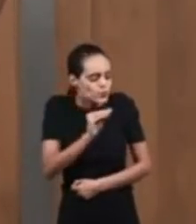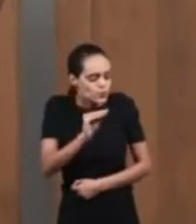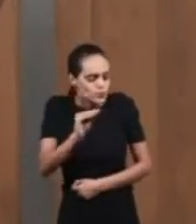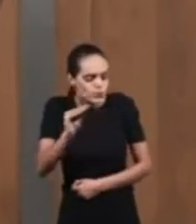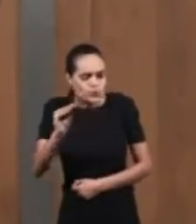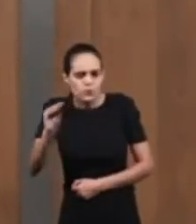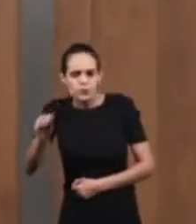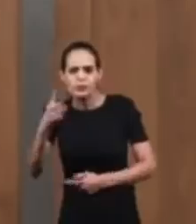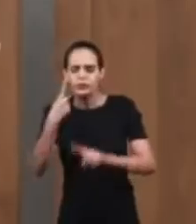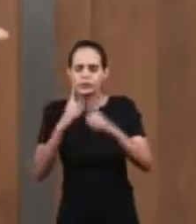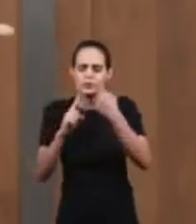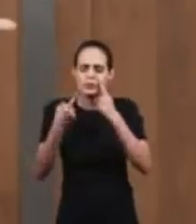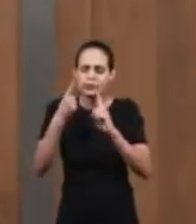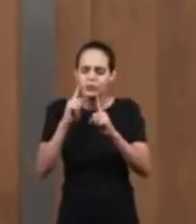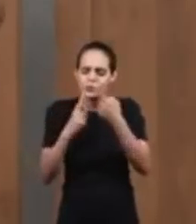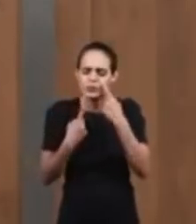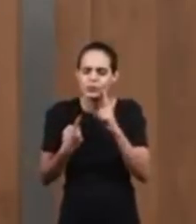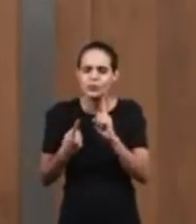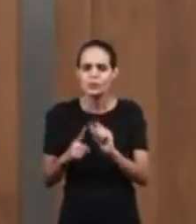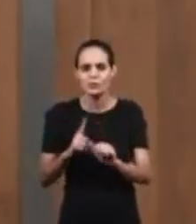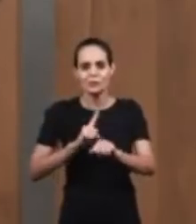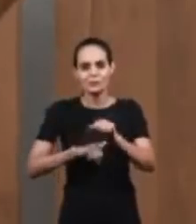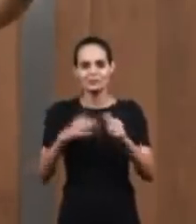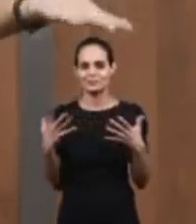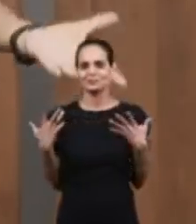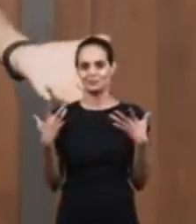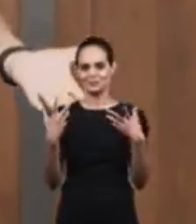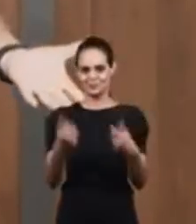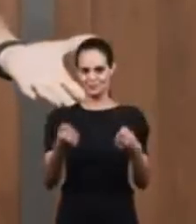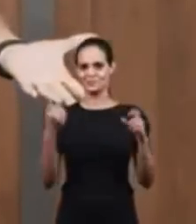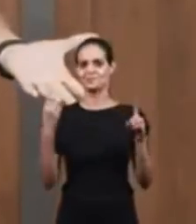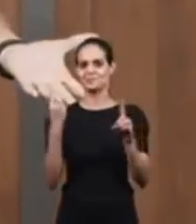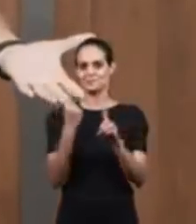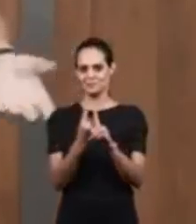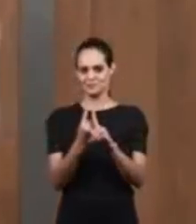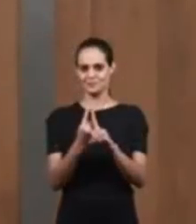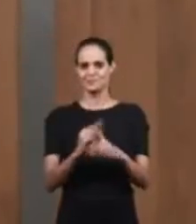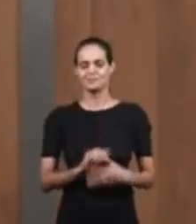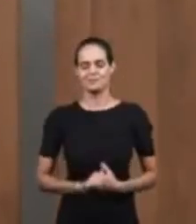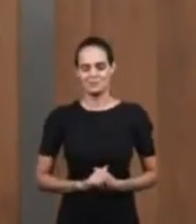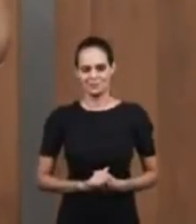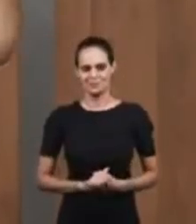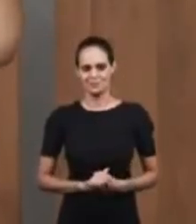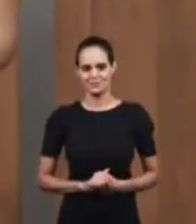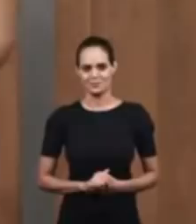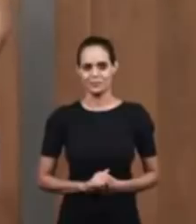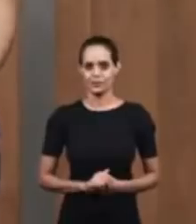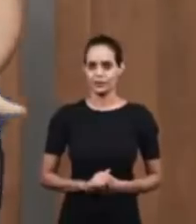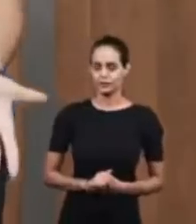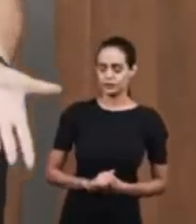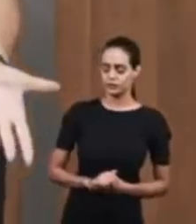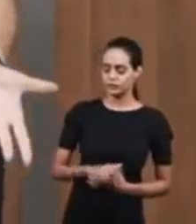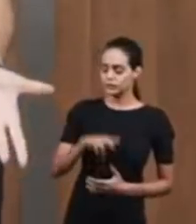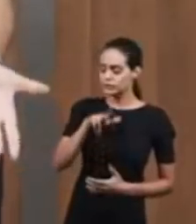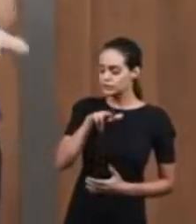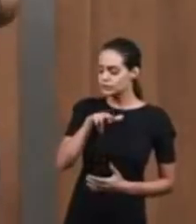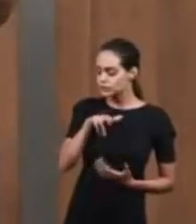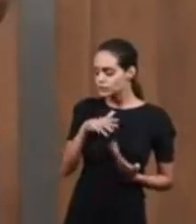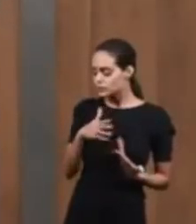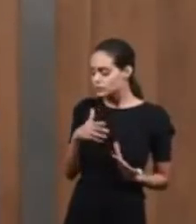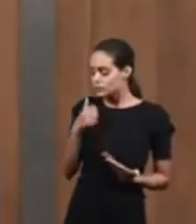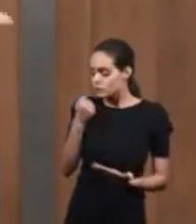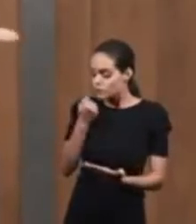was a marvelous moment And his brothers became sad Saying But we sold you Joseph